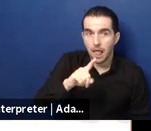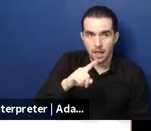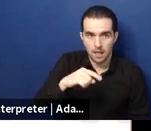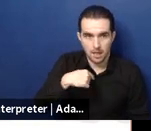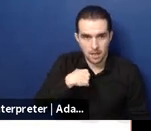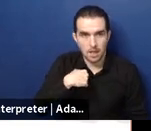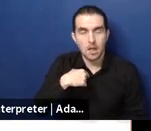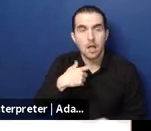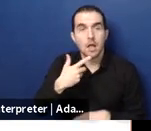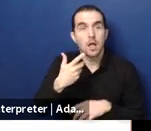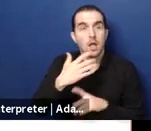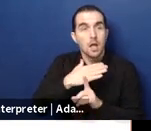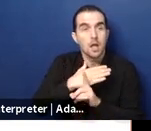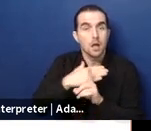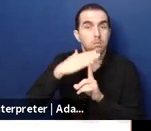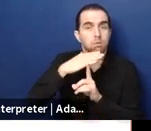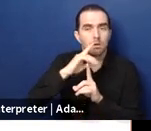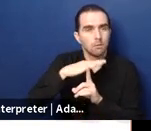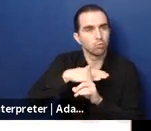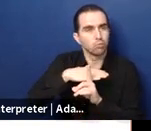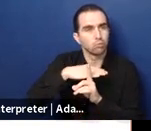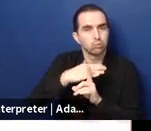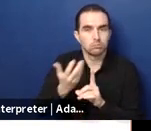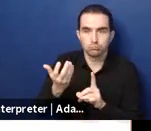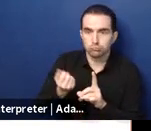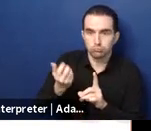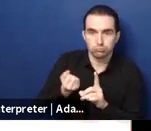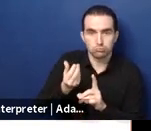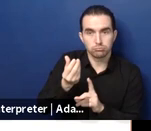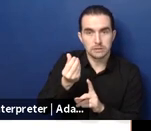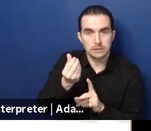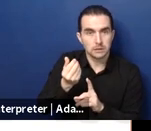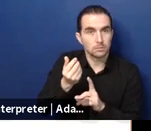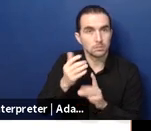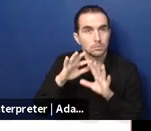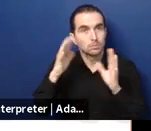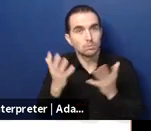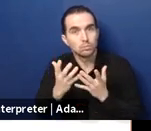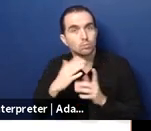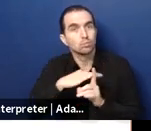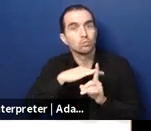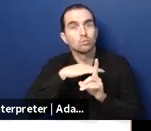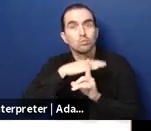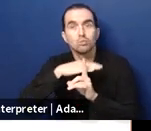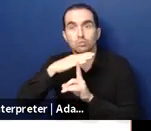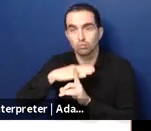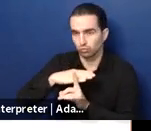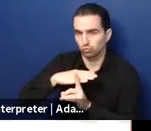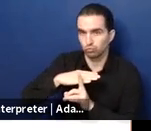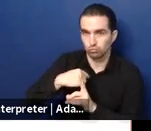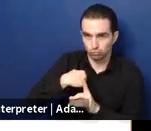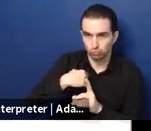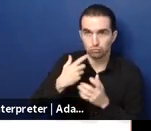hours uh better personal personal personalized plan more consistent services more more of course more independent